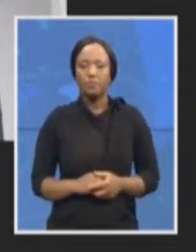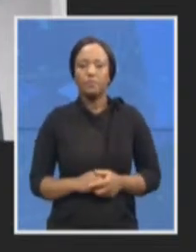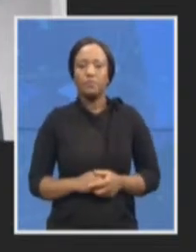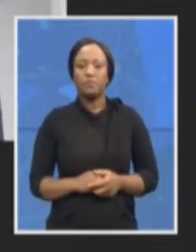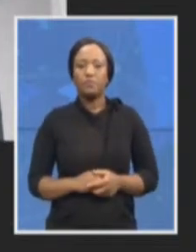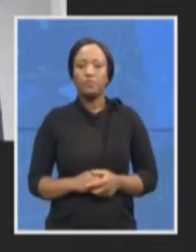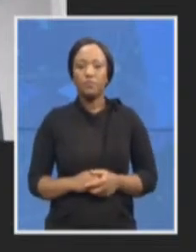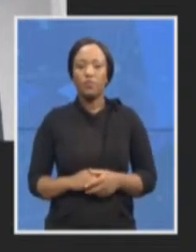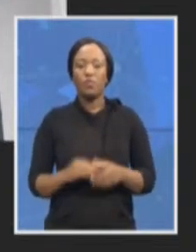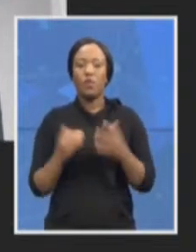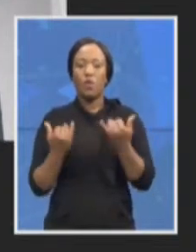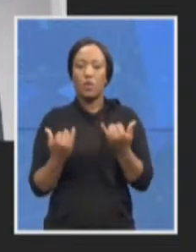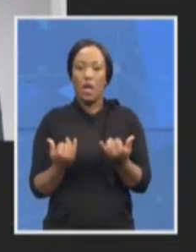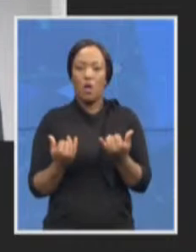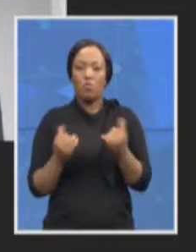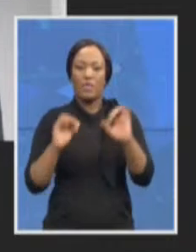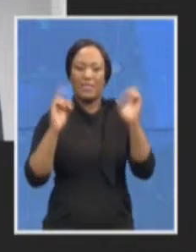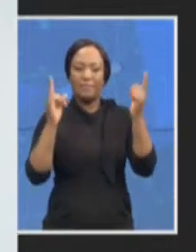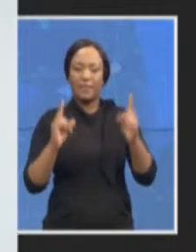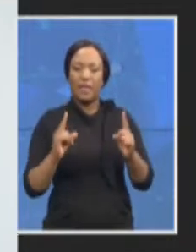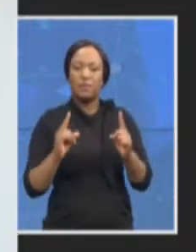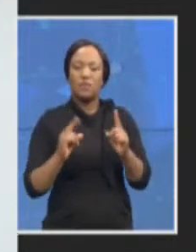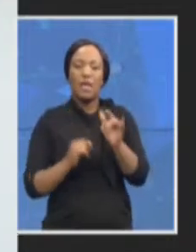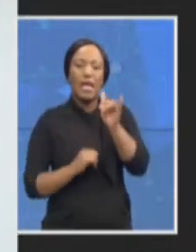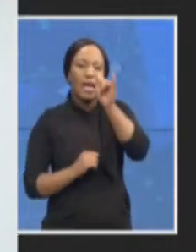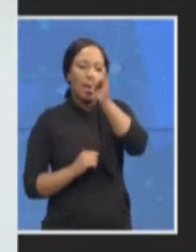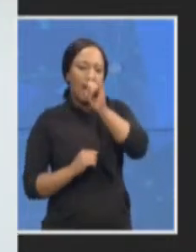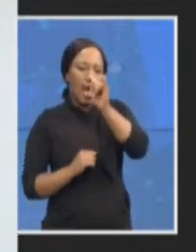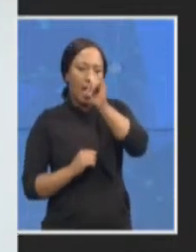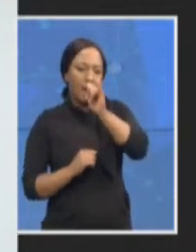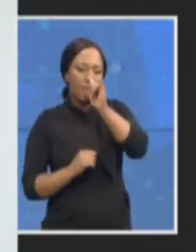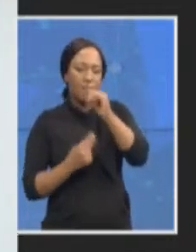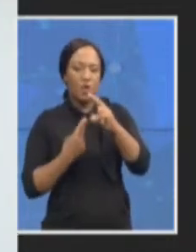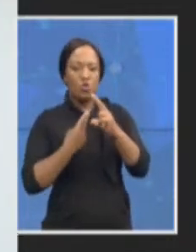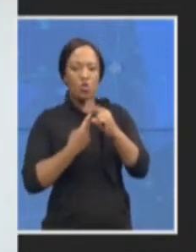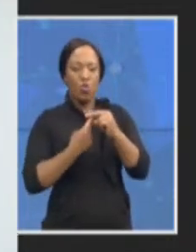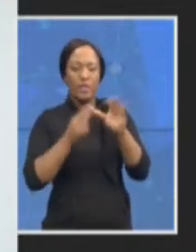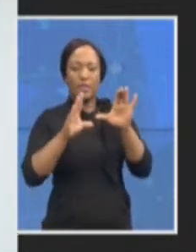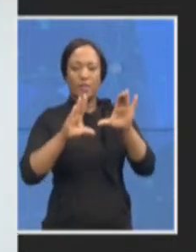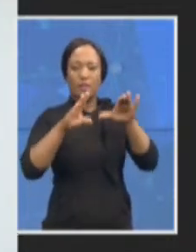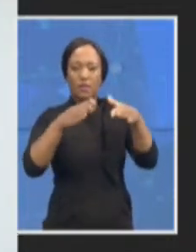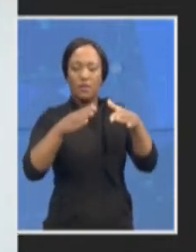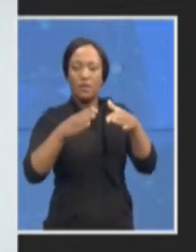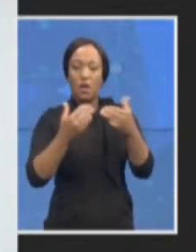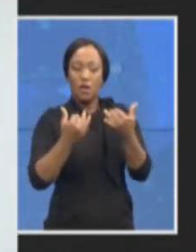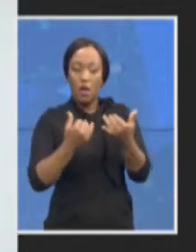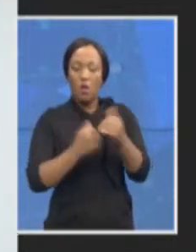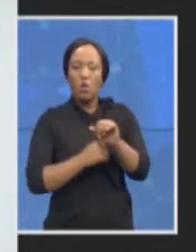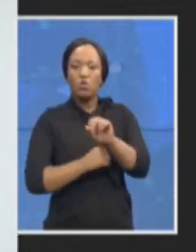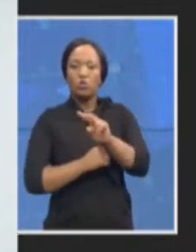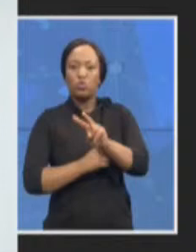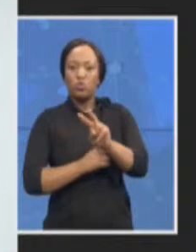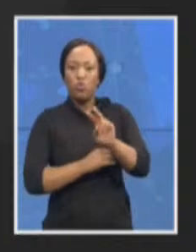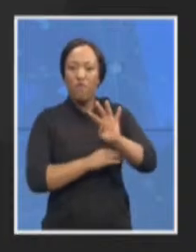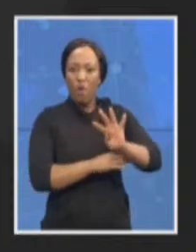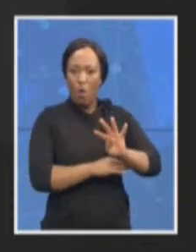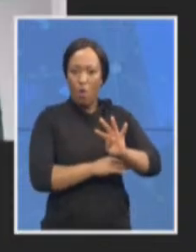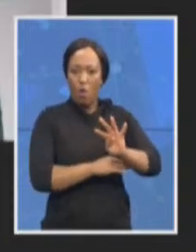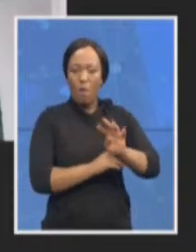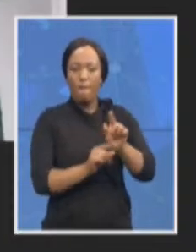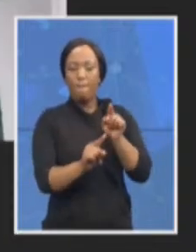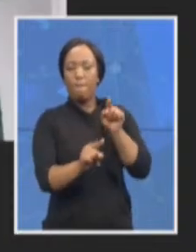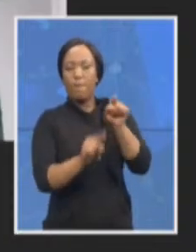units we have 224 prosecutors of those